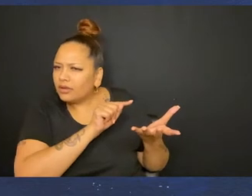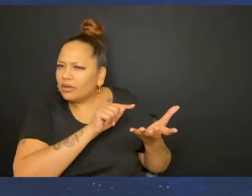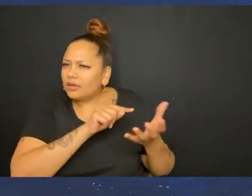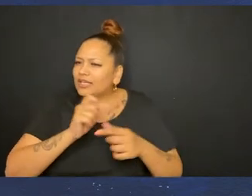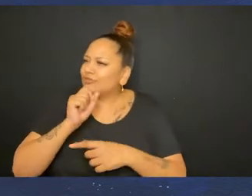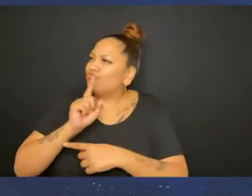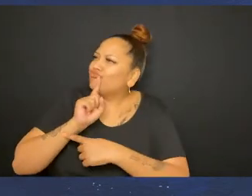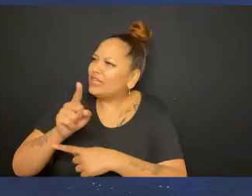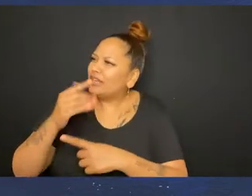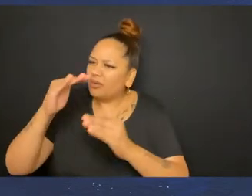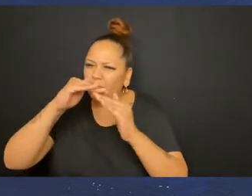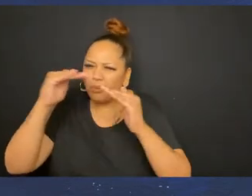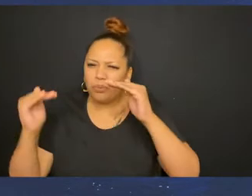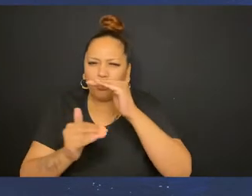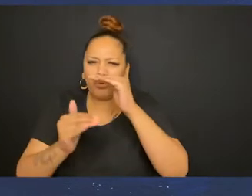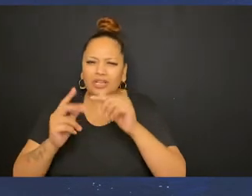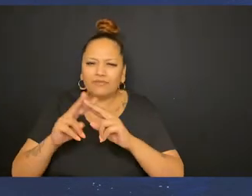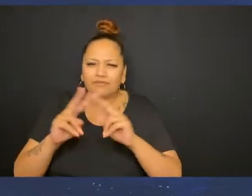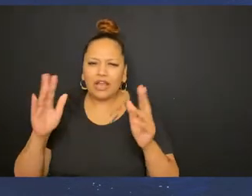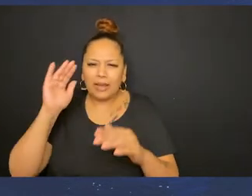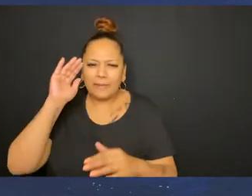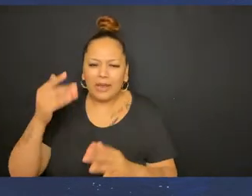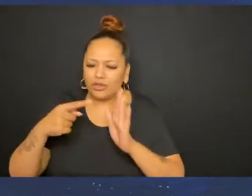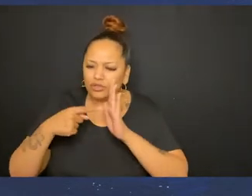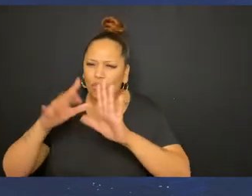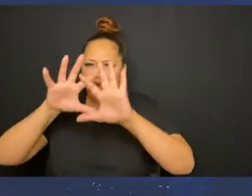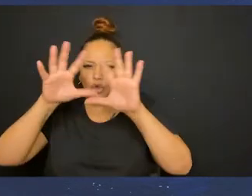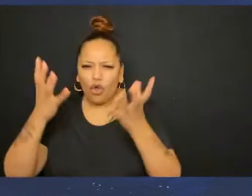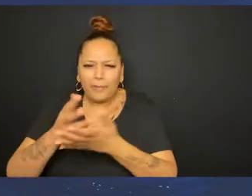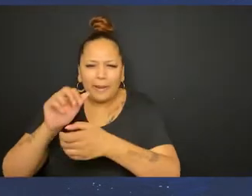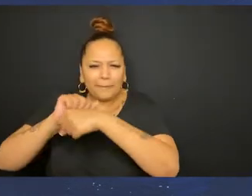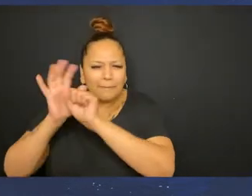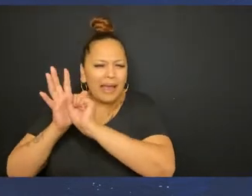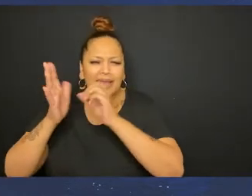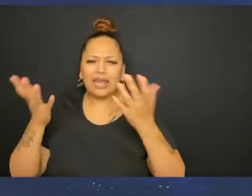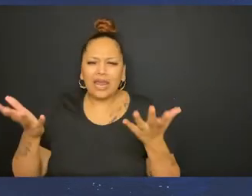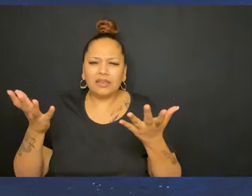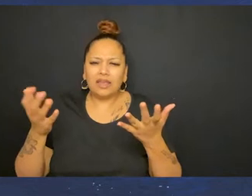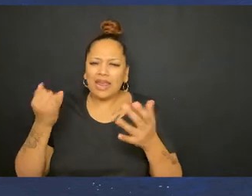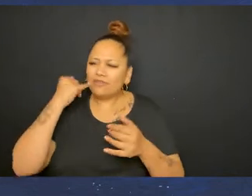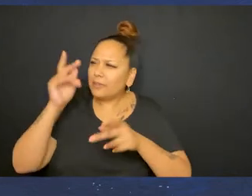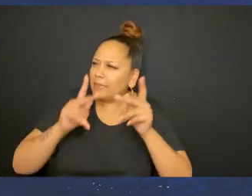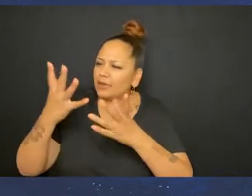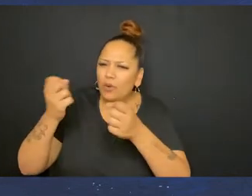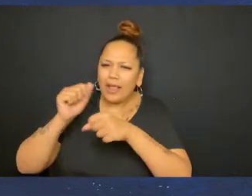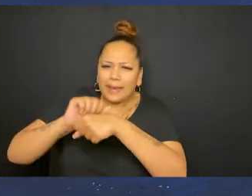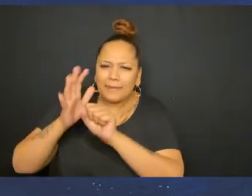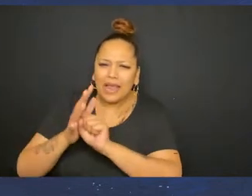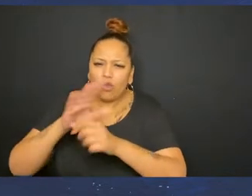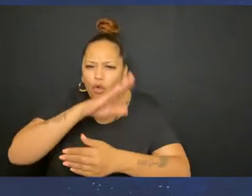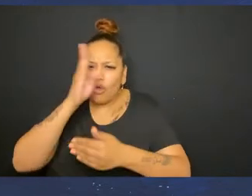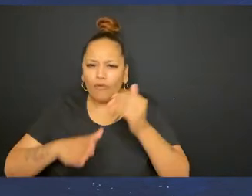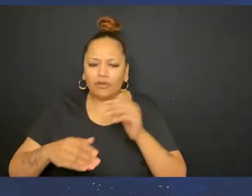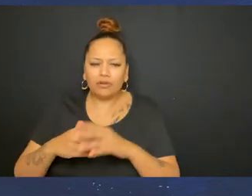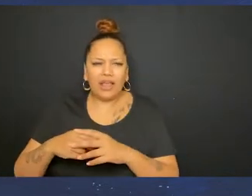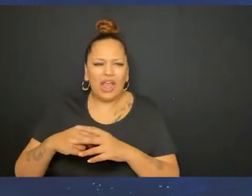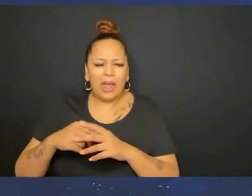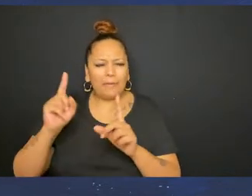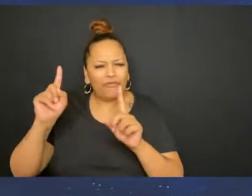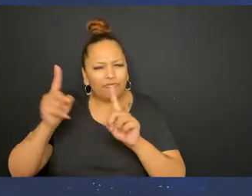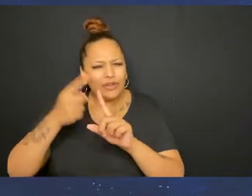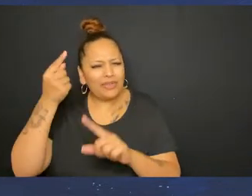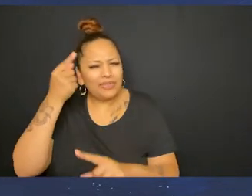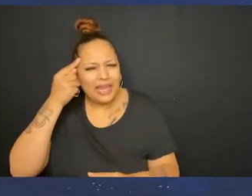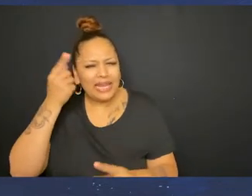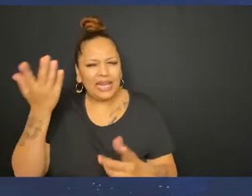isn't affecting the world Inequity is real And it's very apparent during a global pandemic If people really want